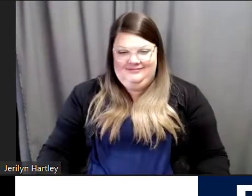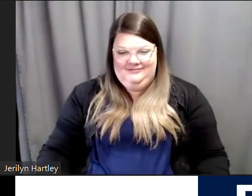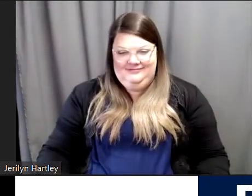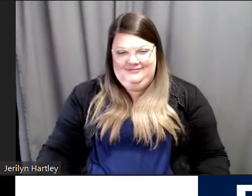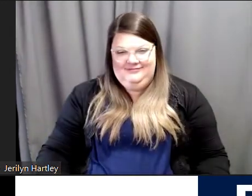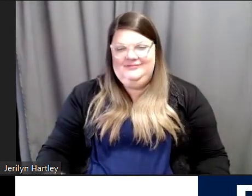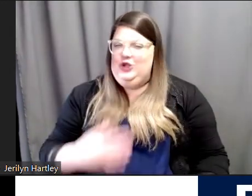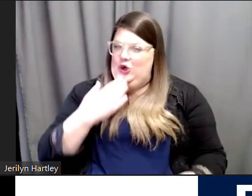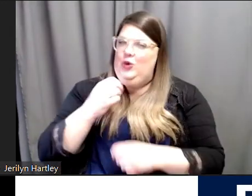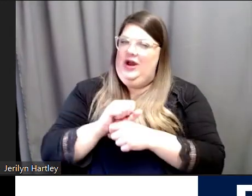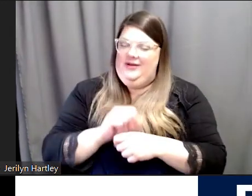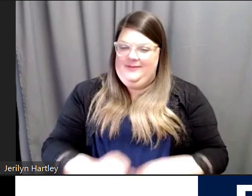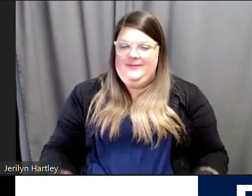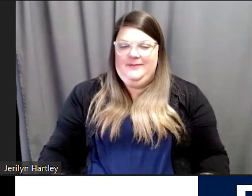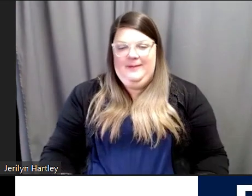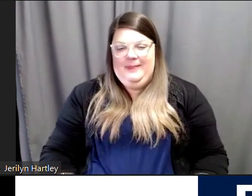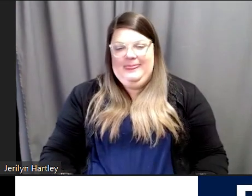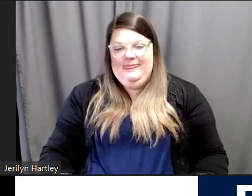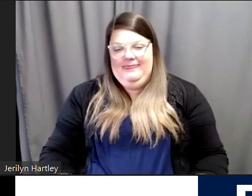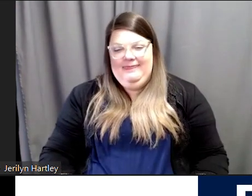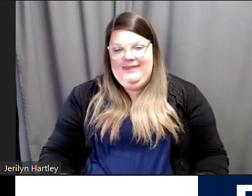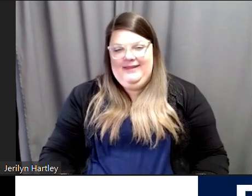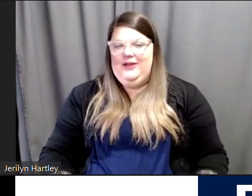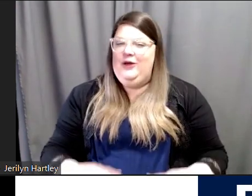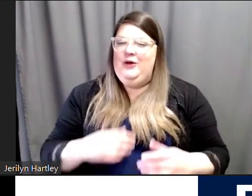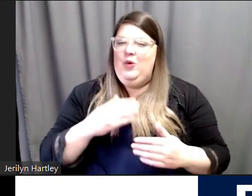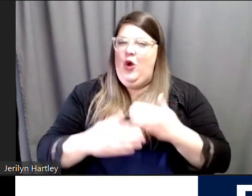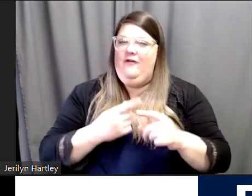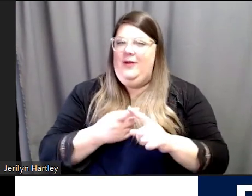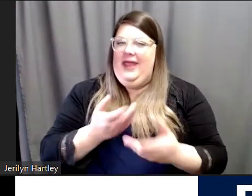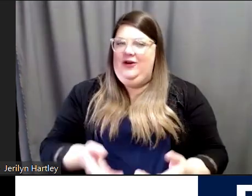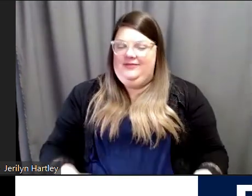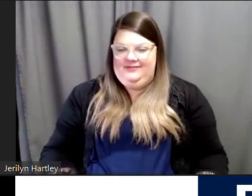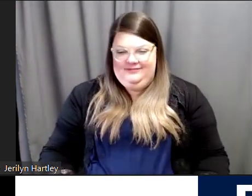So good work. We'll, we'll move on from there. Thank